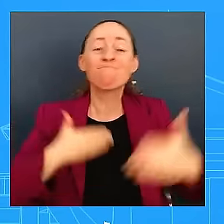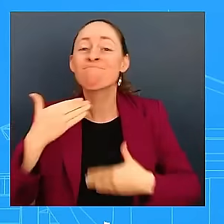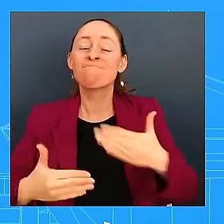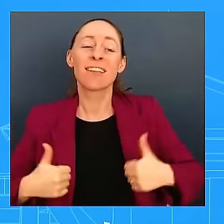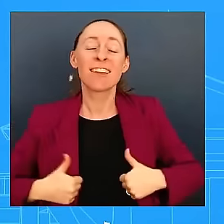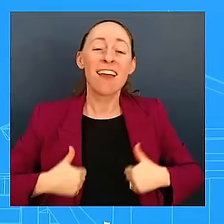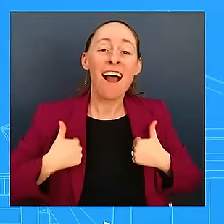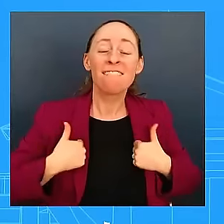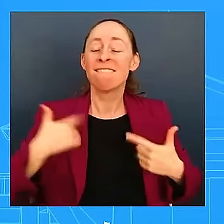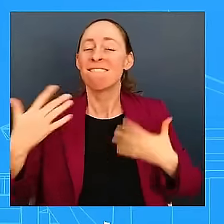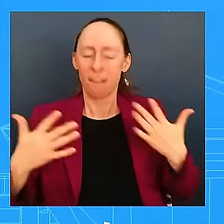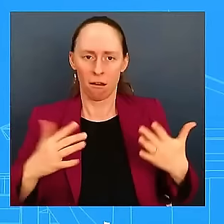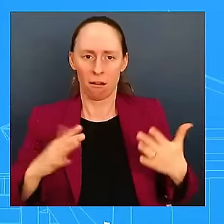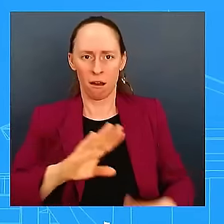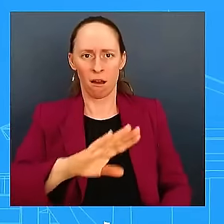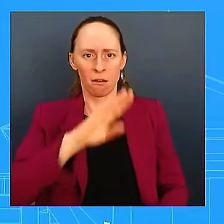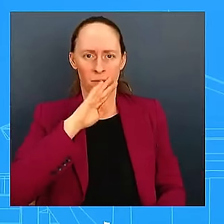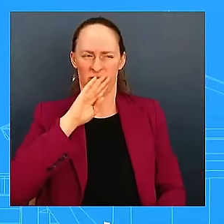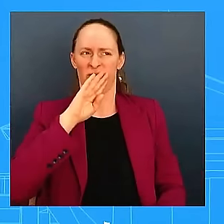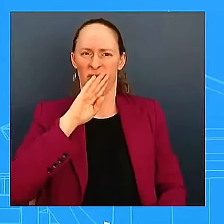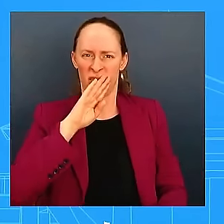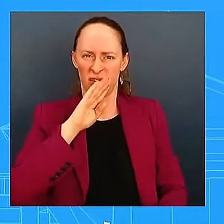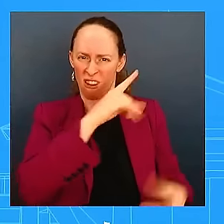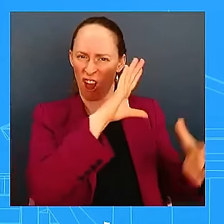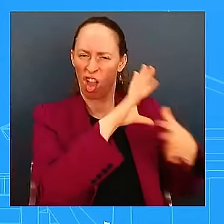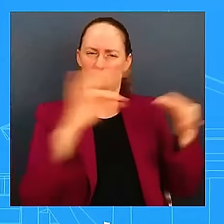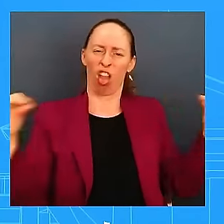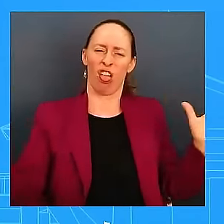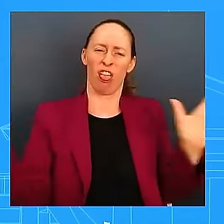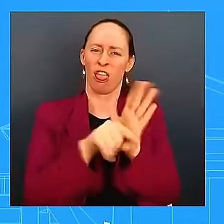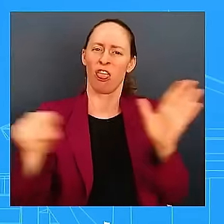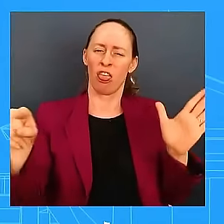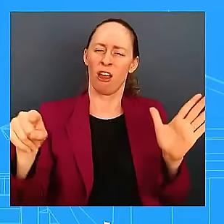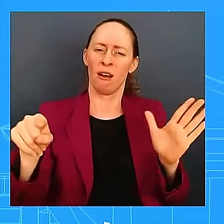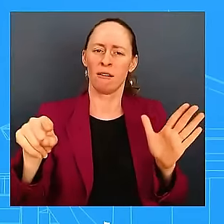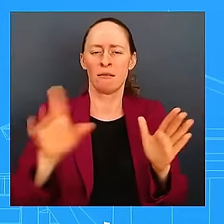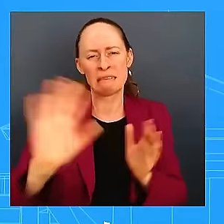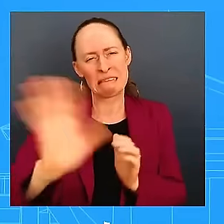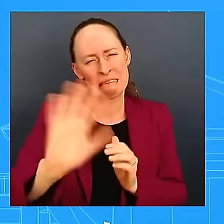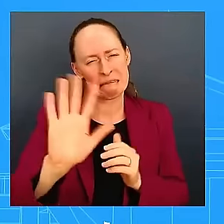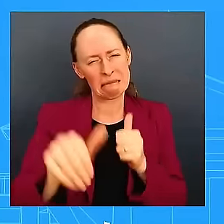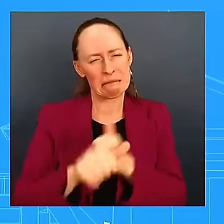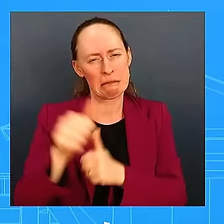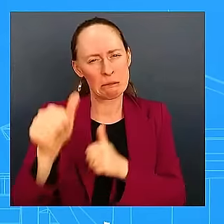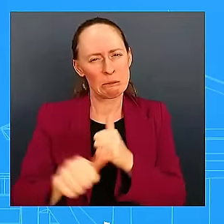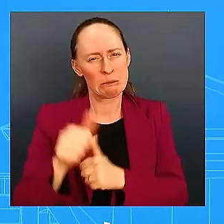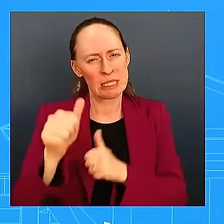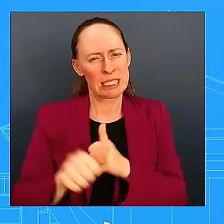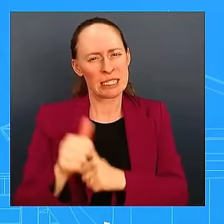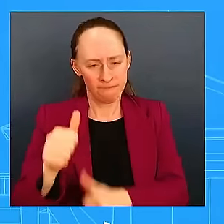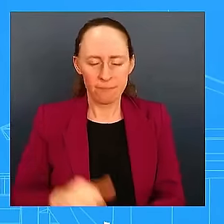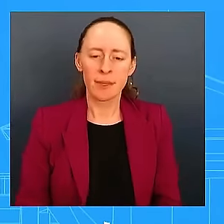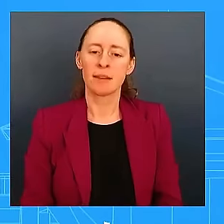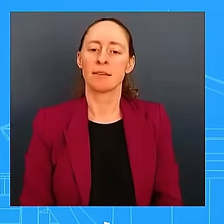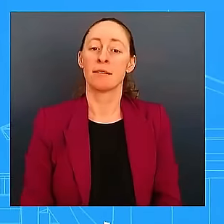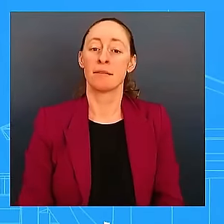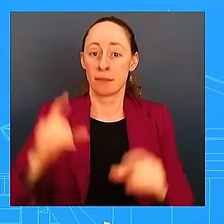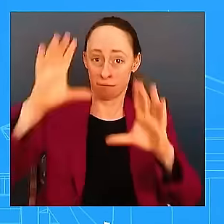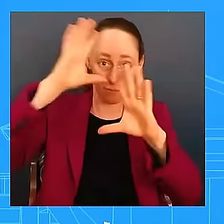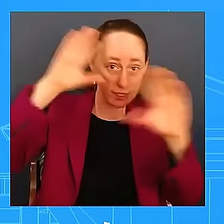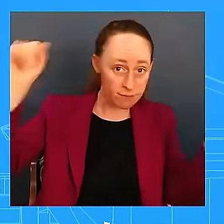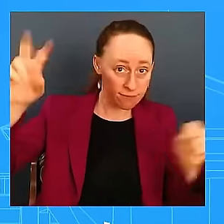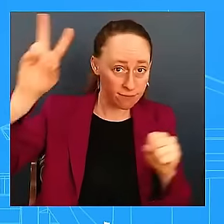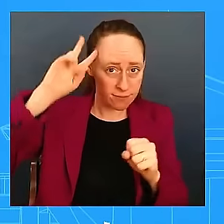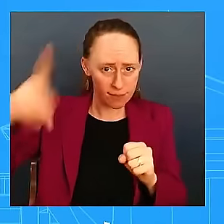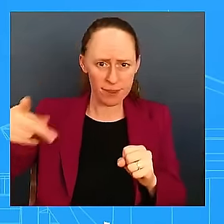is dangerous. And so what this President and this Vice President believes is that we cannot pull apart our communities. They want to